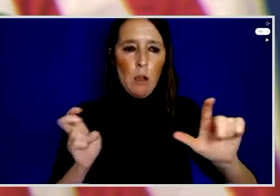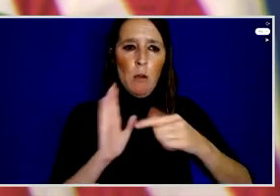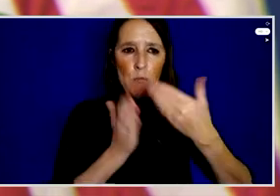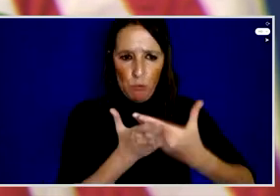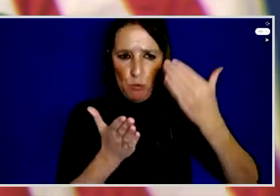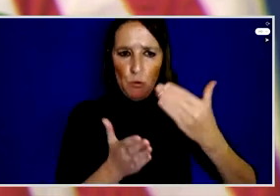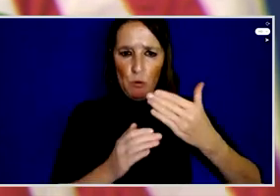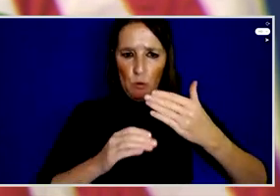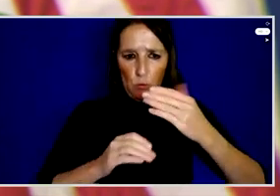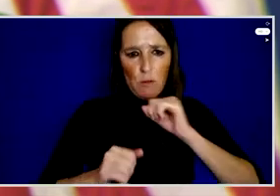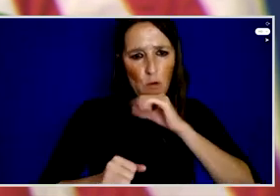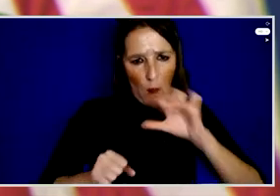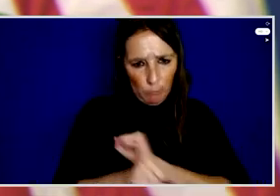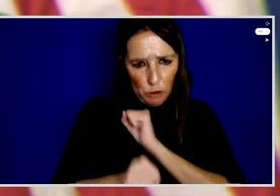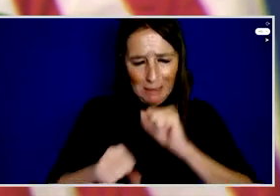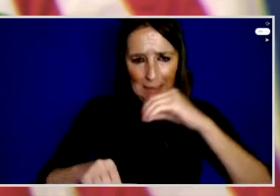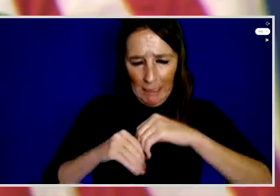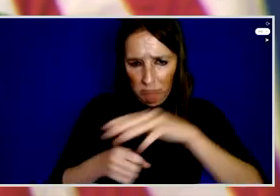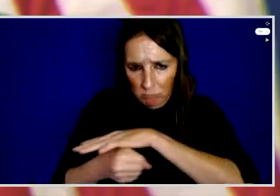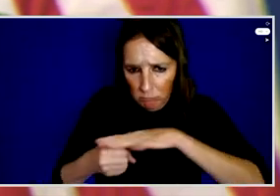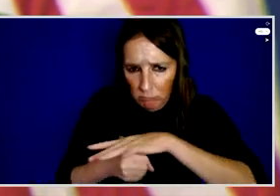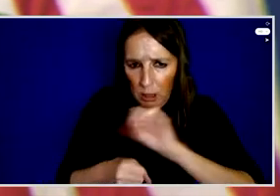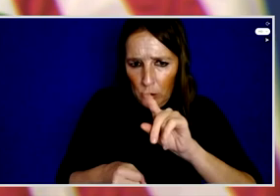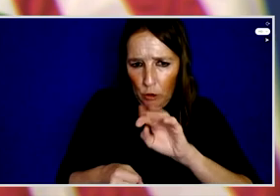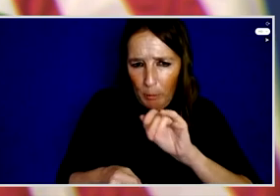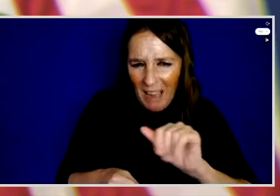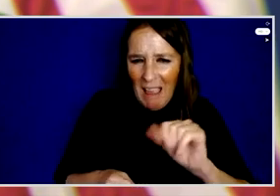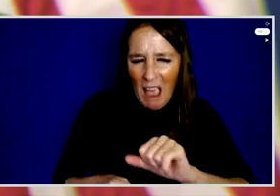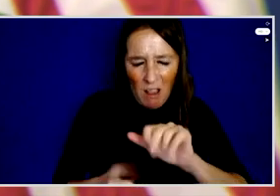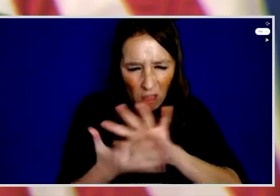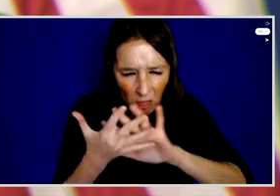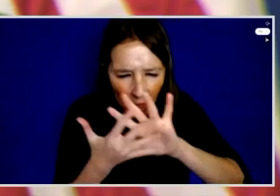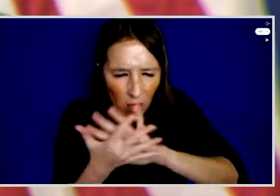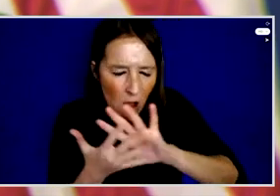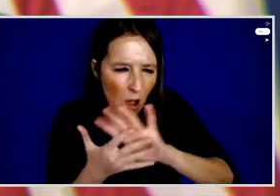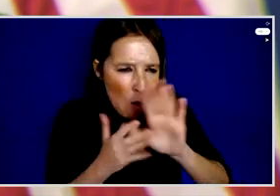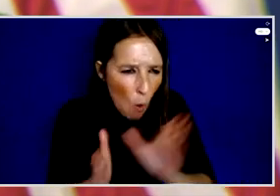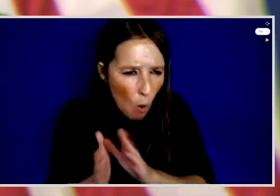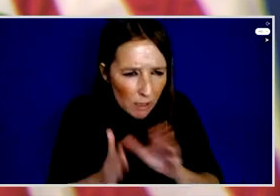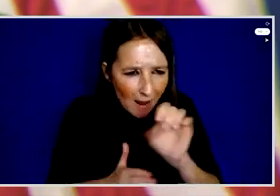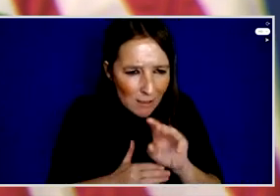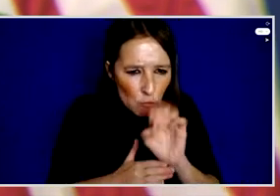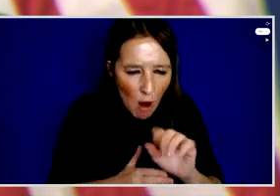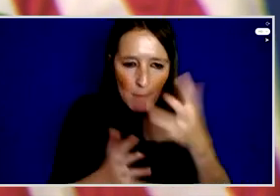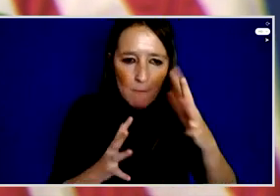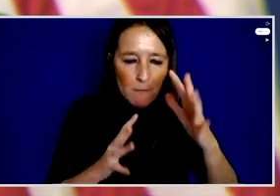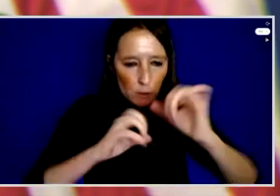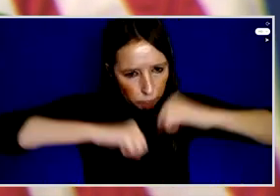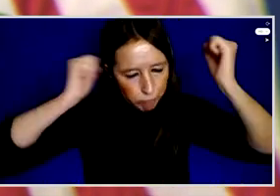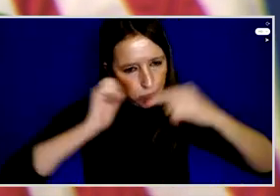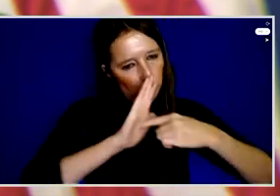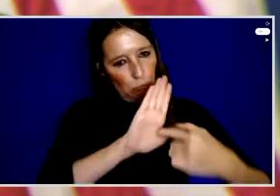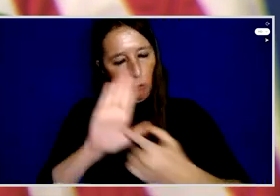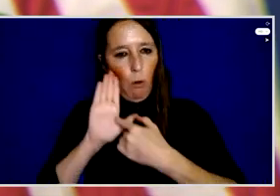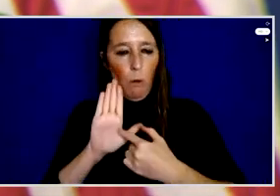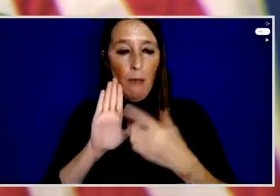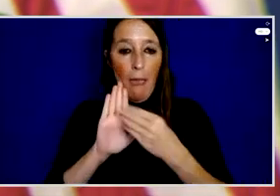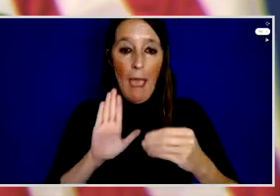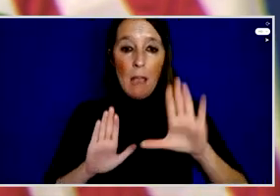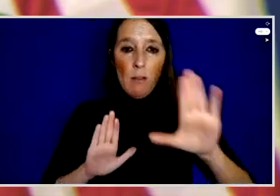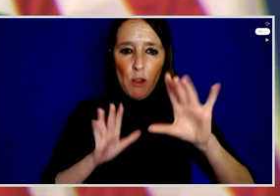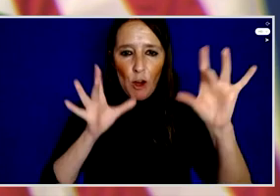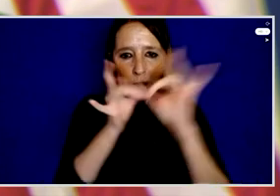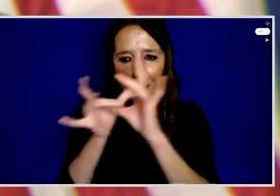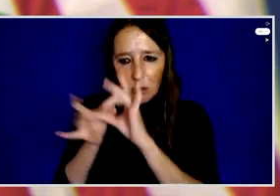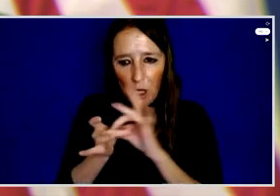into the murky networks of organized crime in Serbia and the Western Balkans and their corrupt connections with